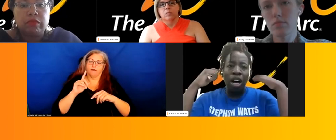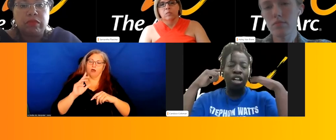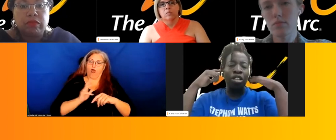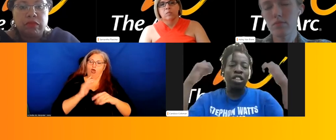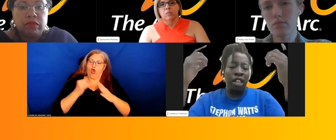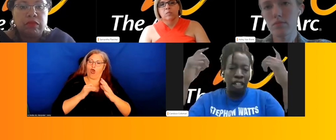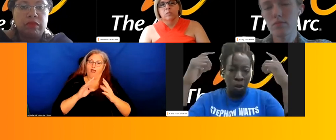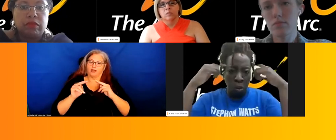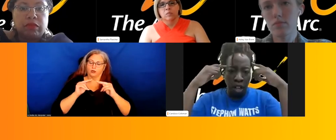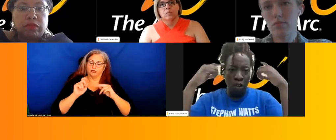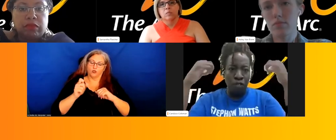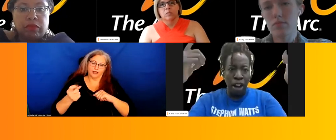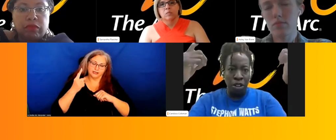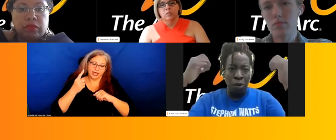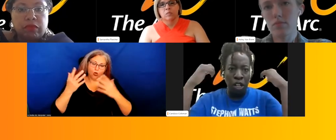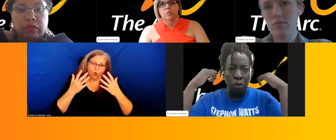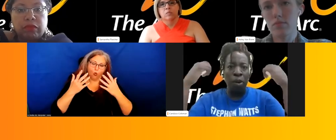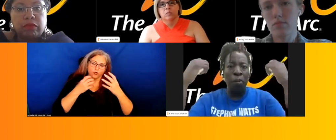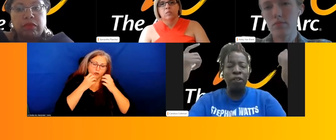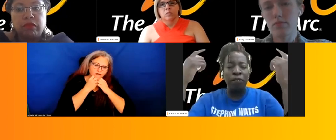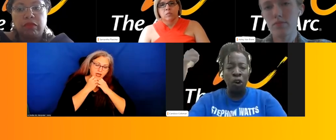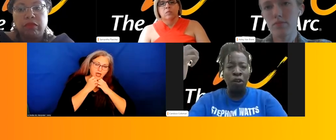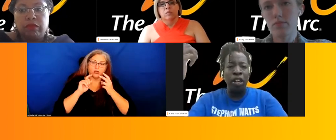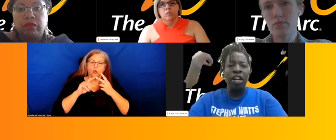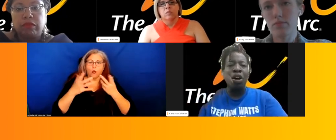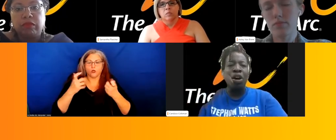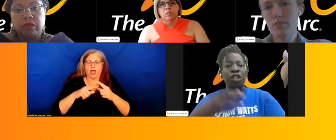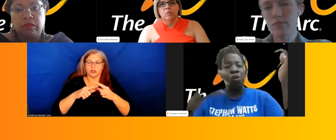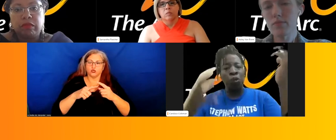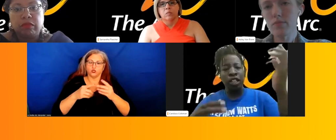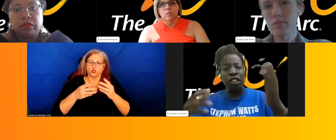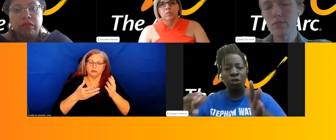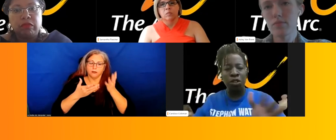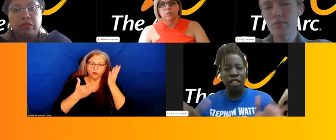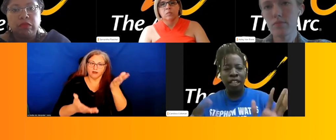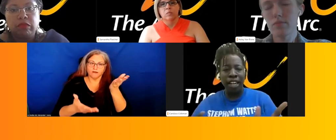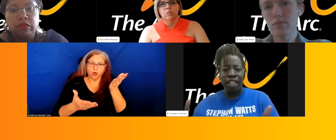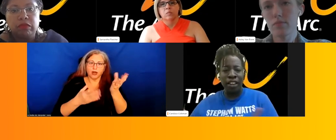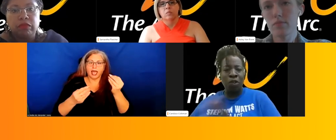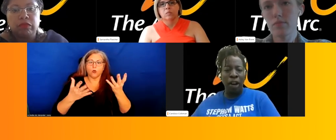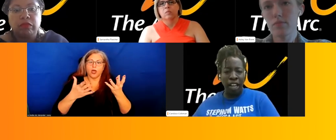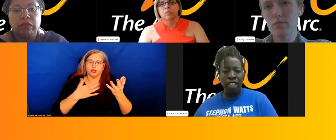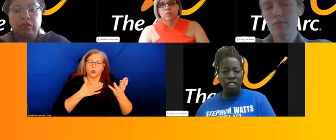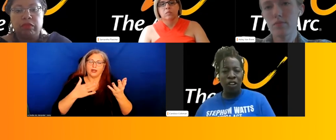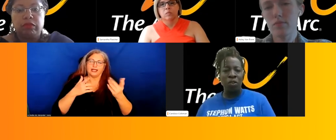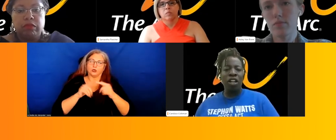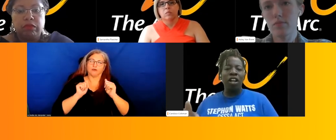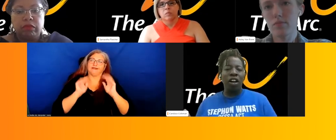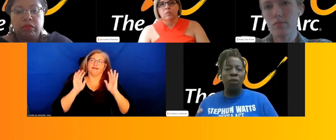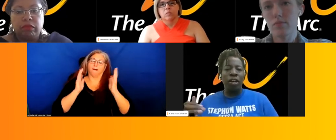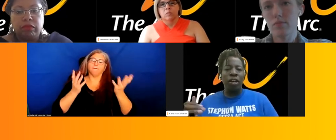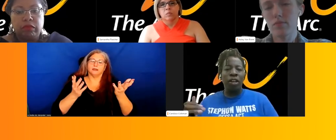understanding what you value, what you want to put forward and what you're willing to kind of give away. And so